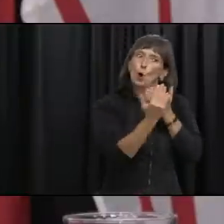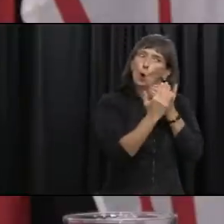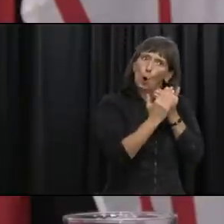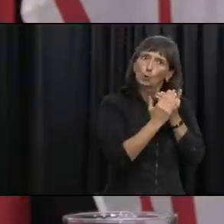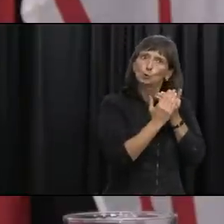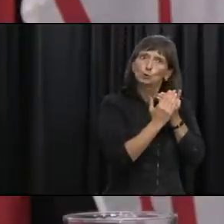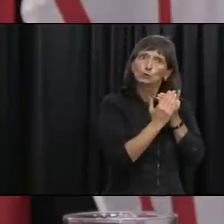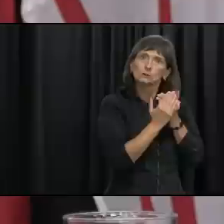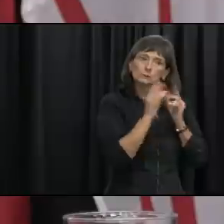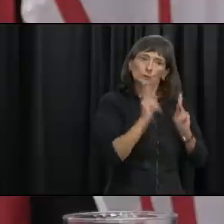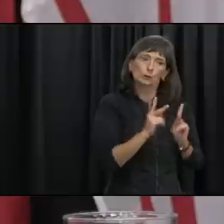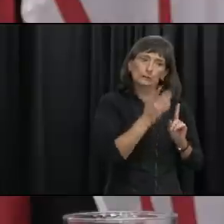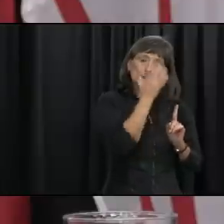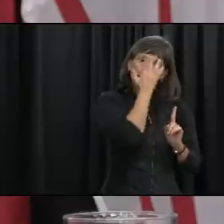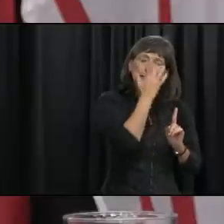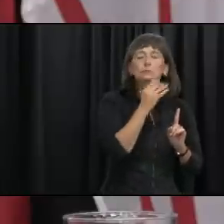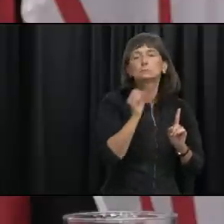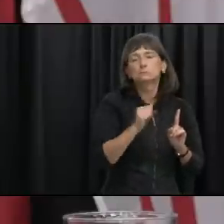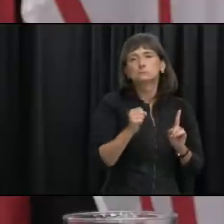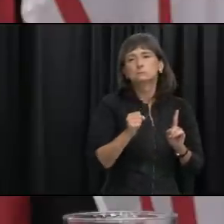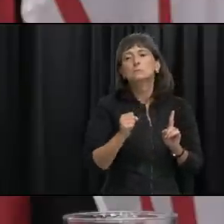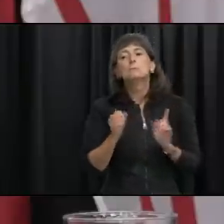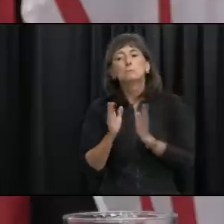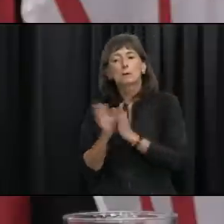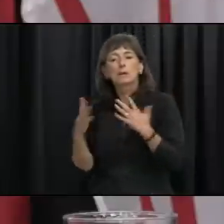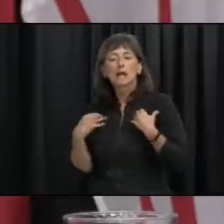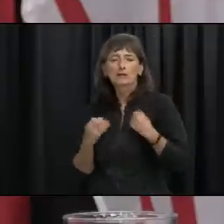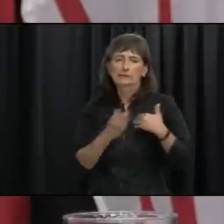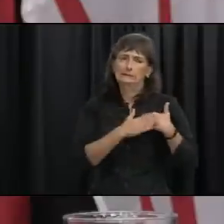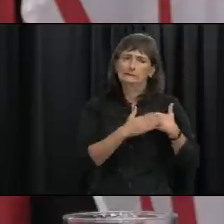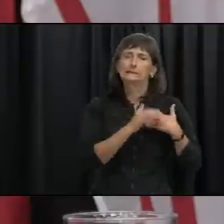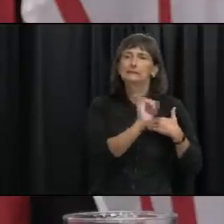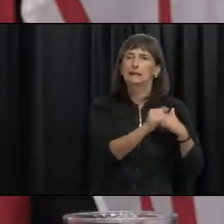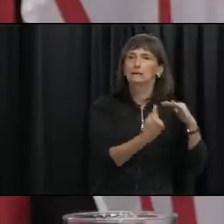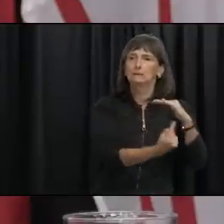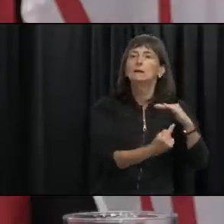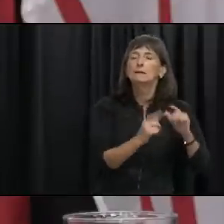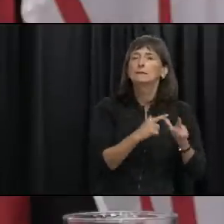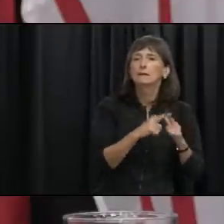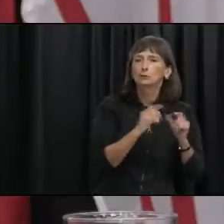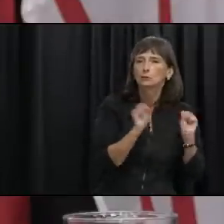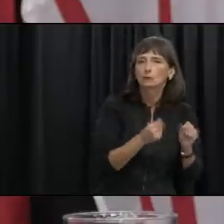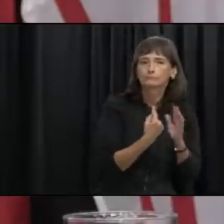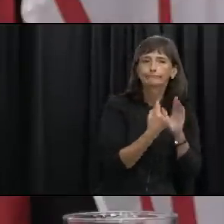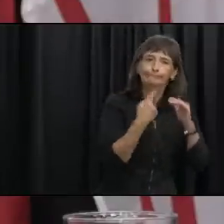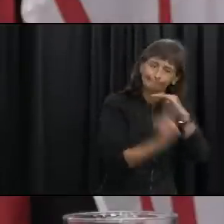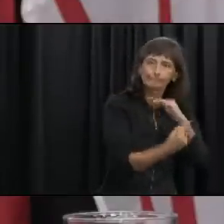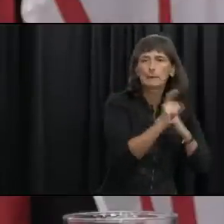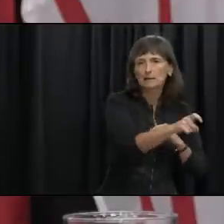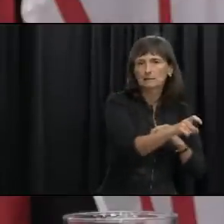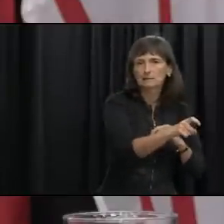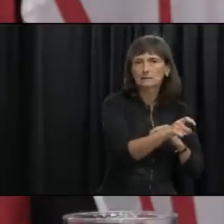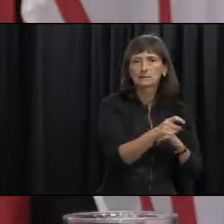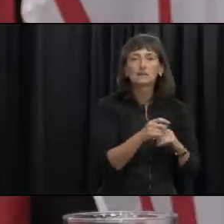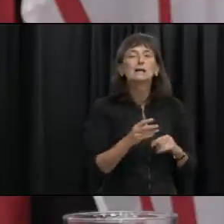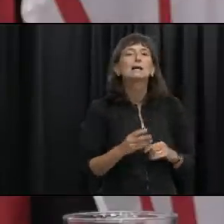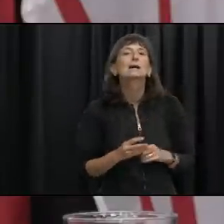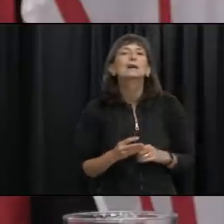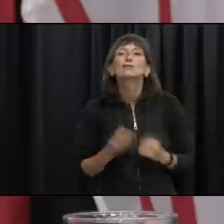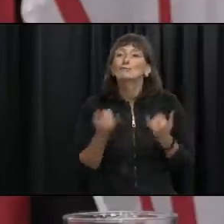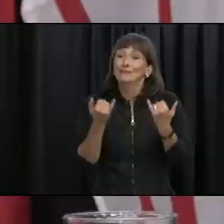public health have specifically advised you to do this we've seen a shift now to what we are calling